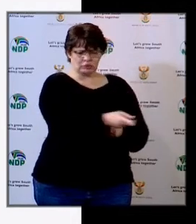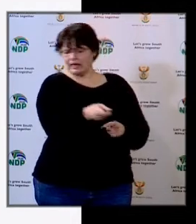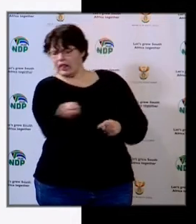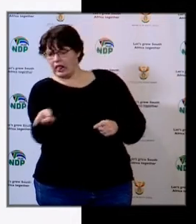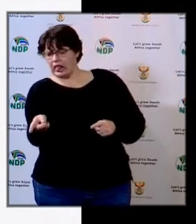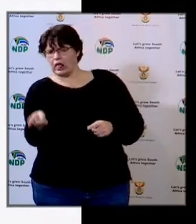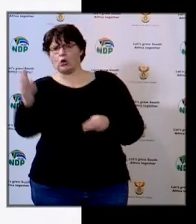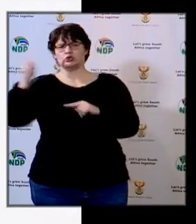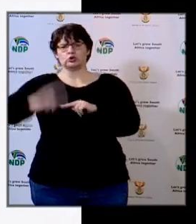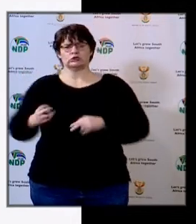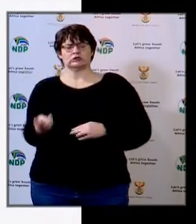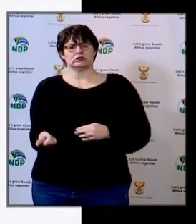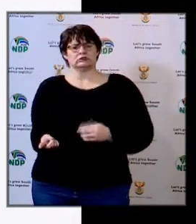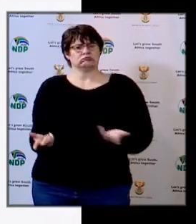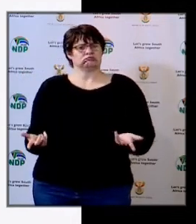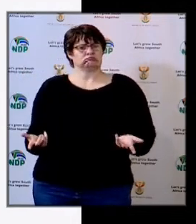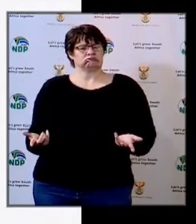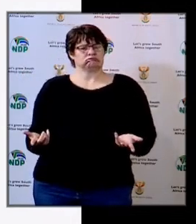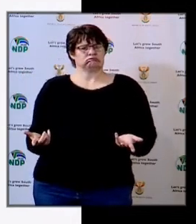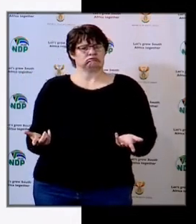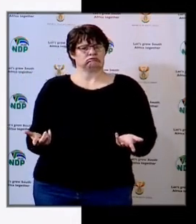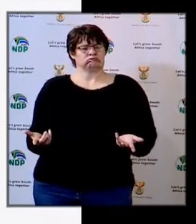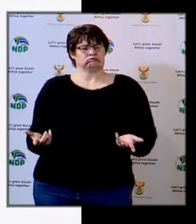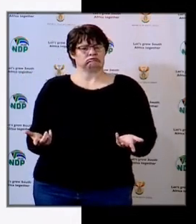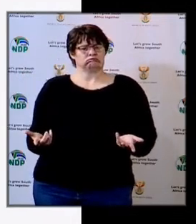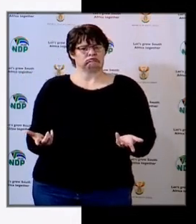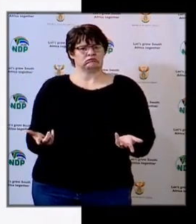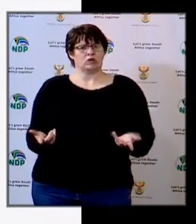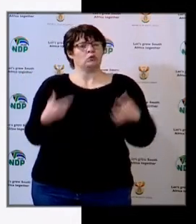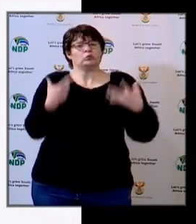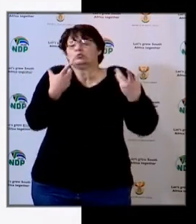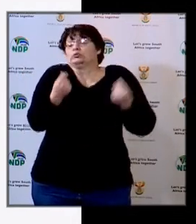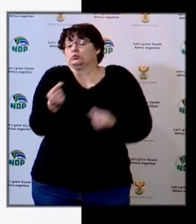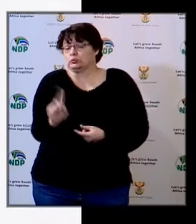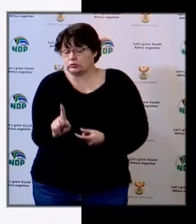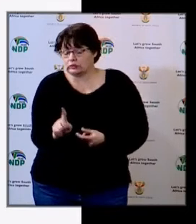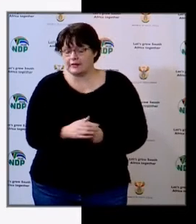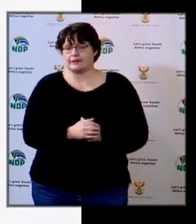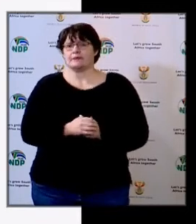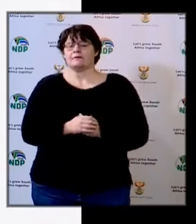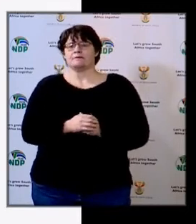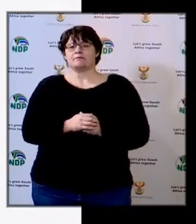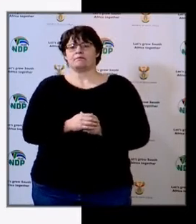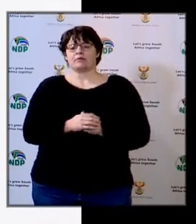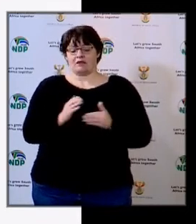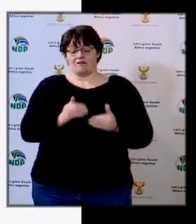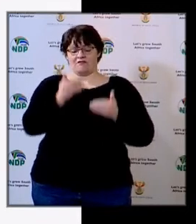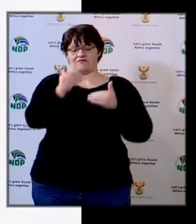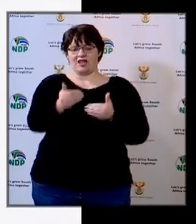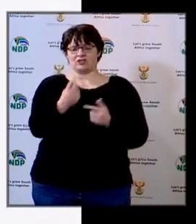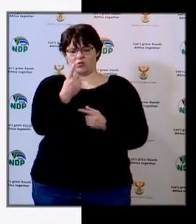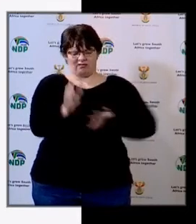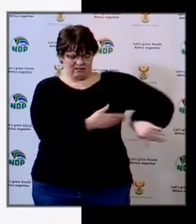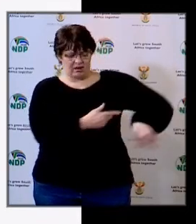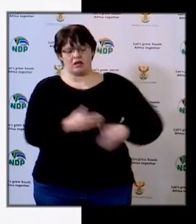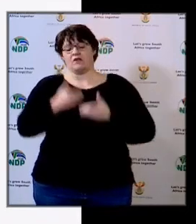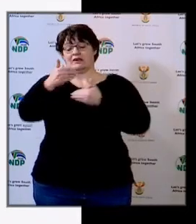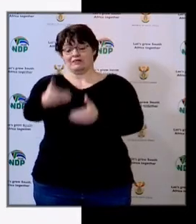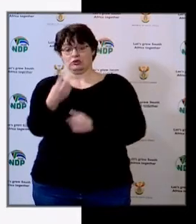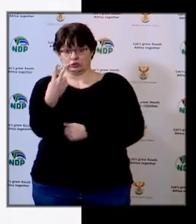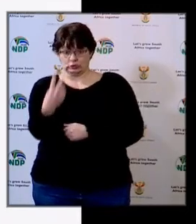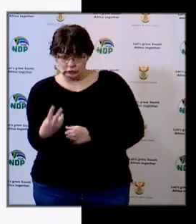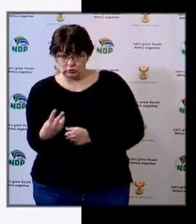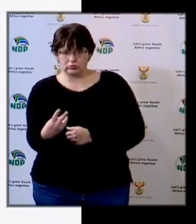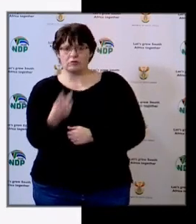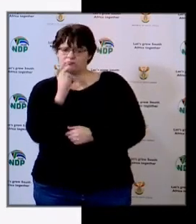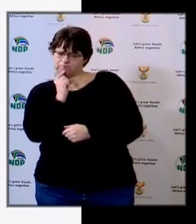in other districts, you have an undersupply. What you're going to be doing also in phase two is to find a